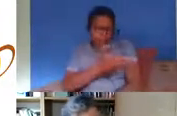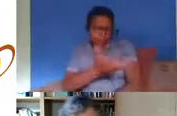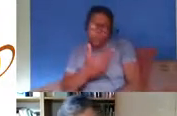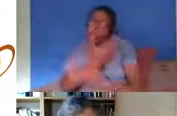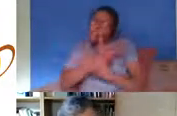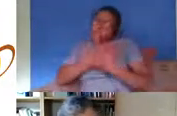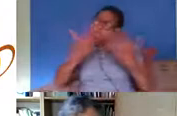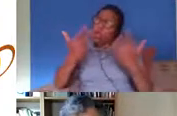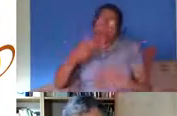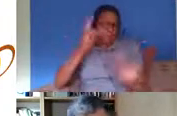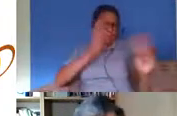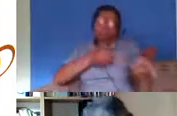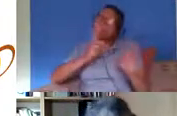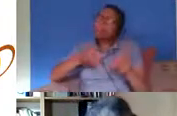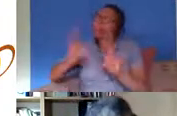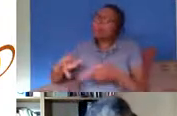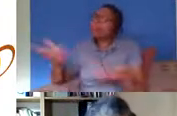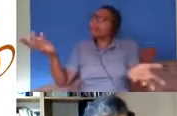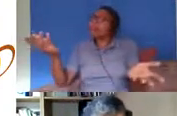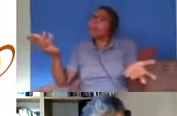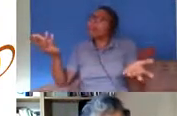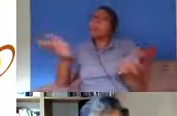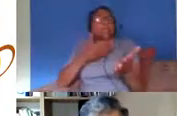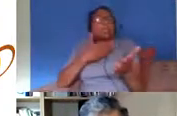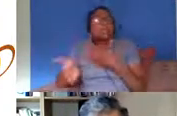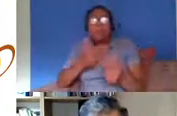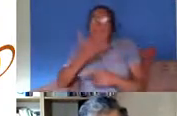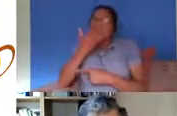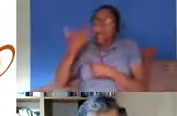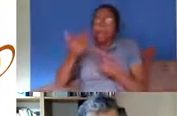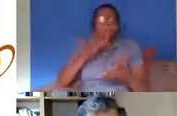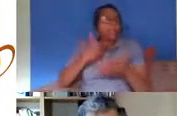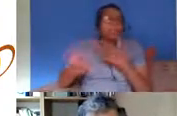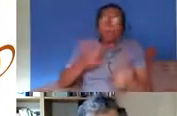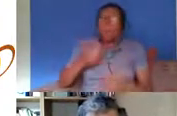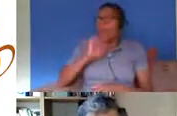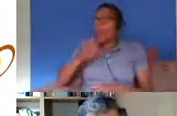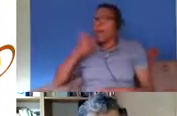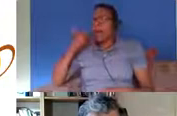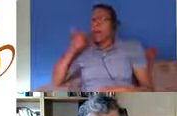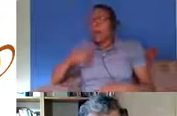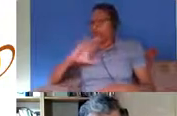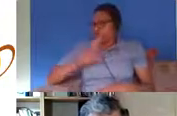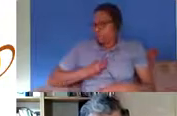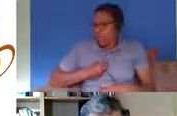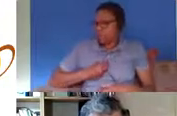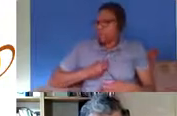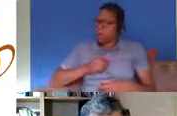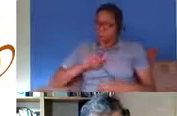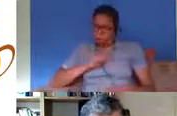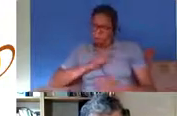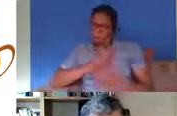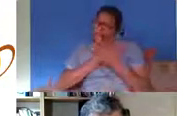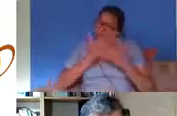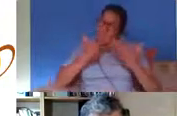deprivation regardless of age regardless of gender um death rates are and infection